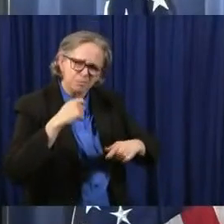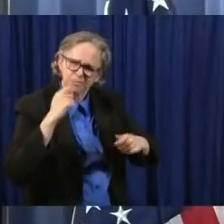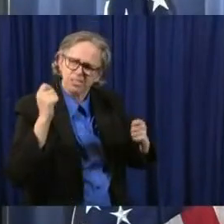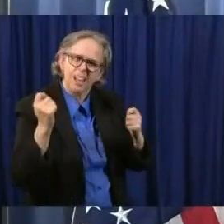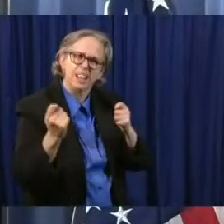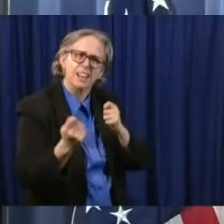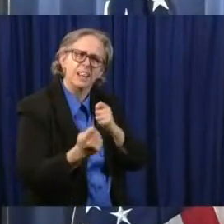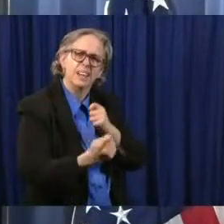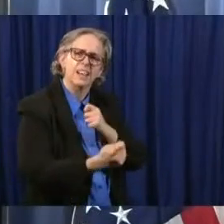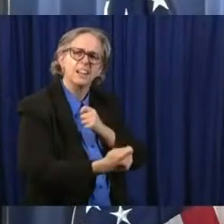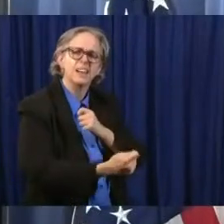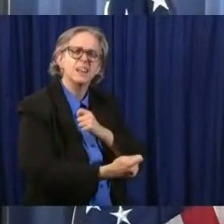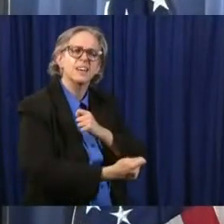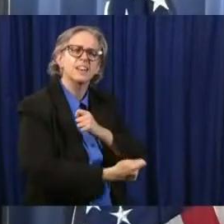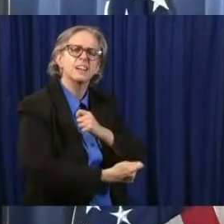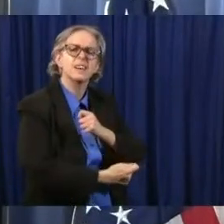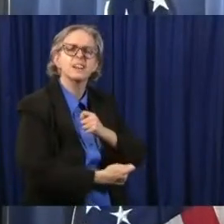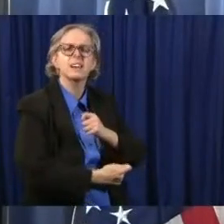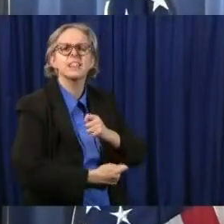change